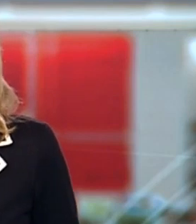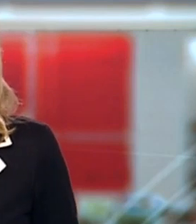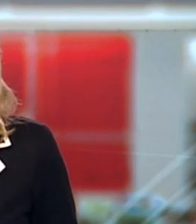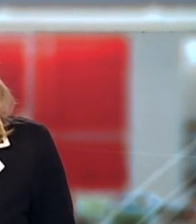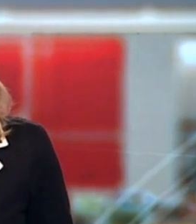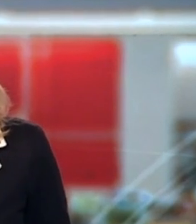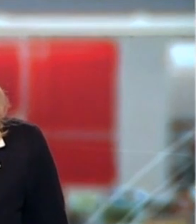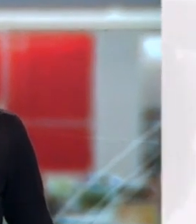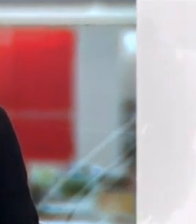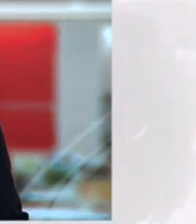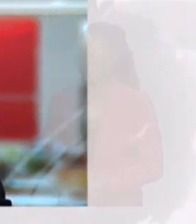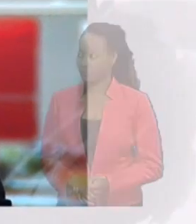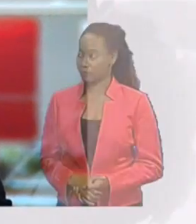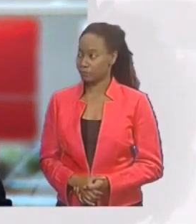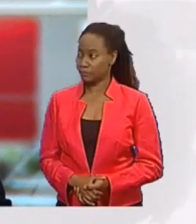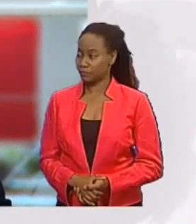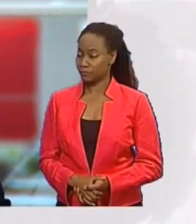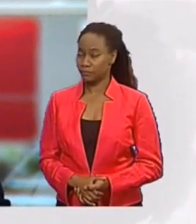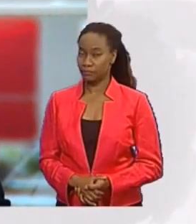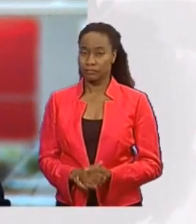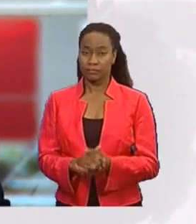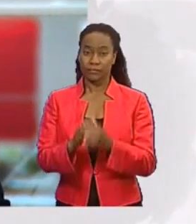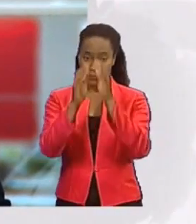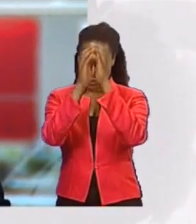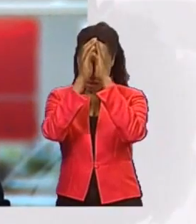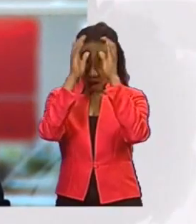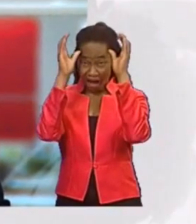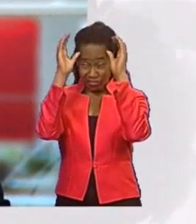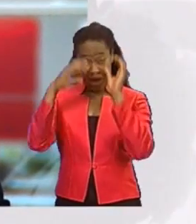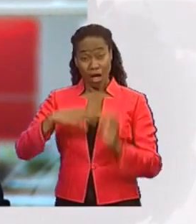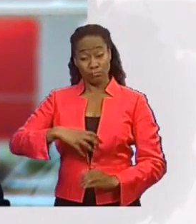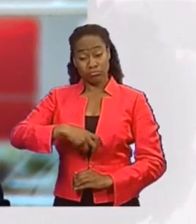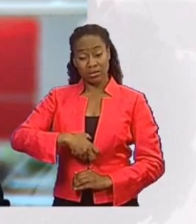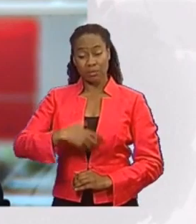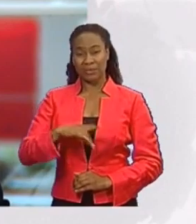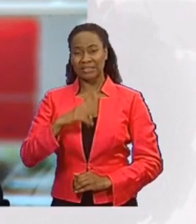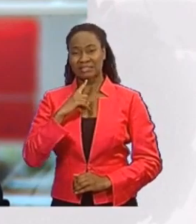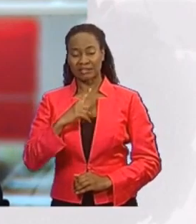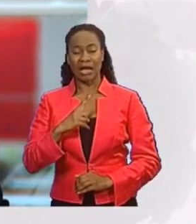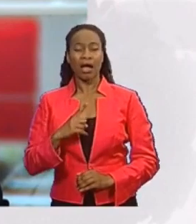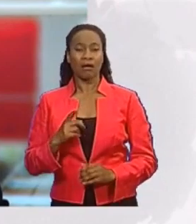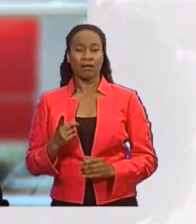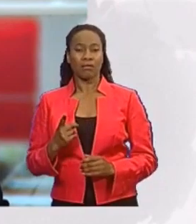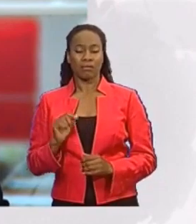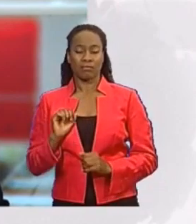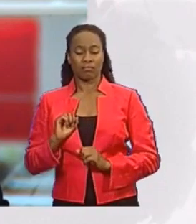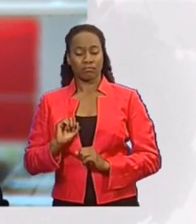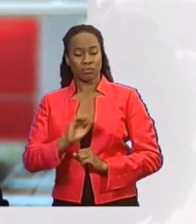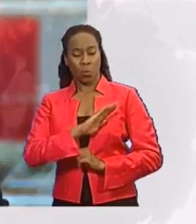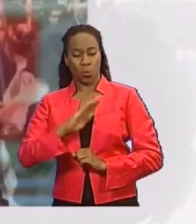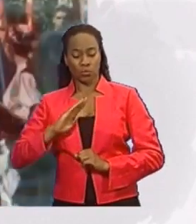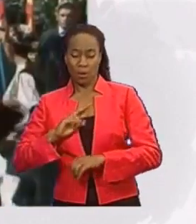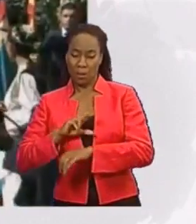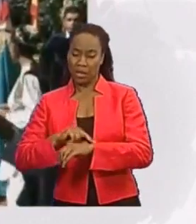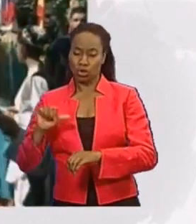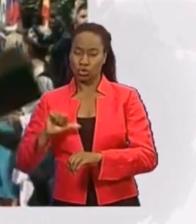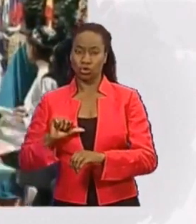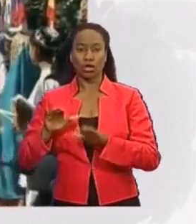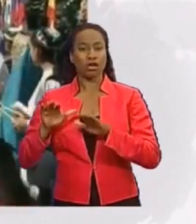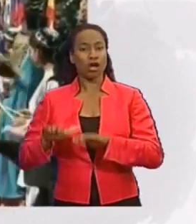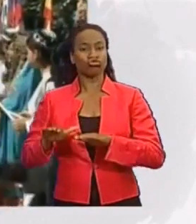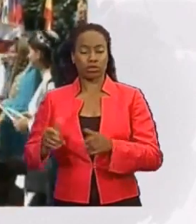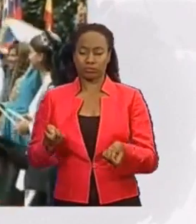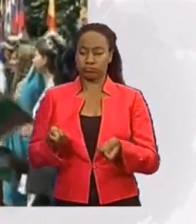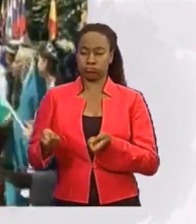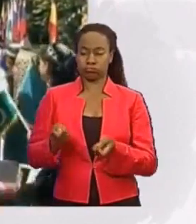Four years to go, the Afghan president says his own forces should be in control of the country by 2014. Hamid Karzai